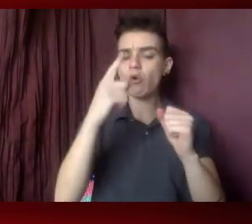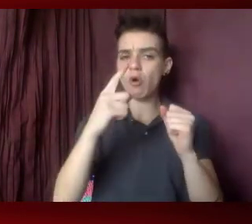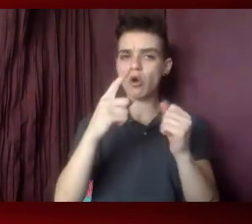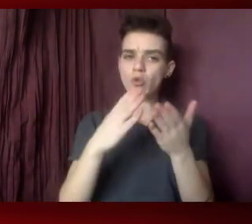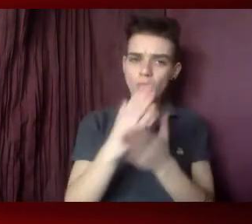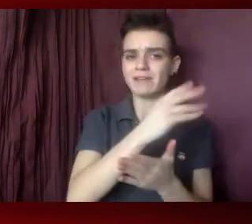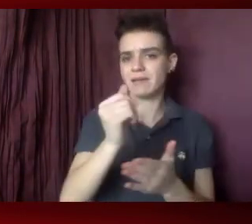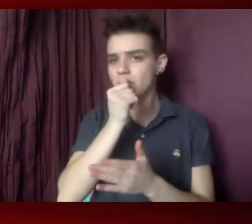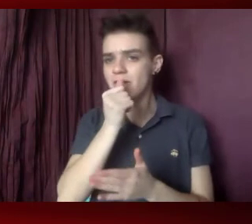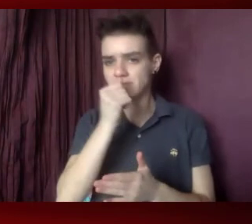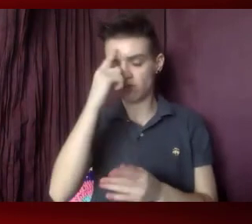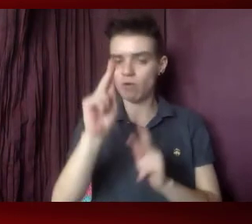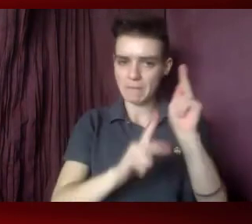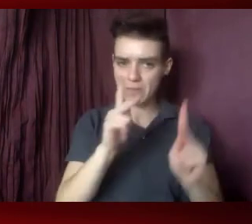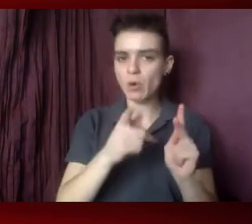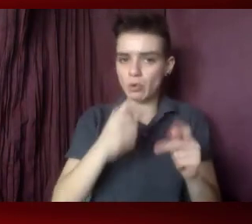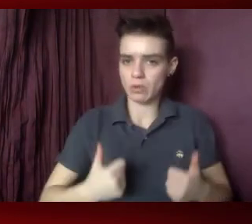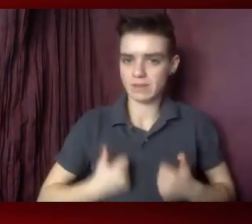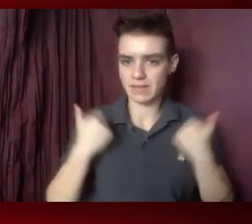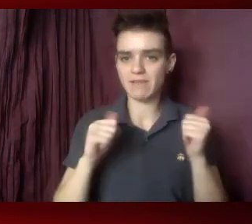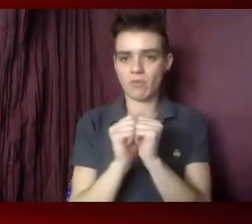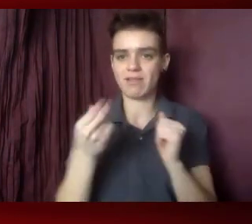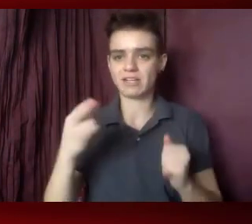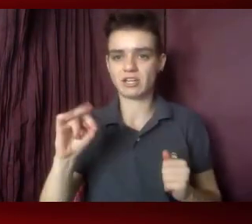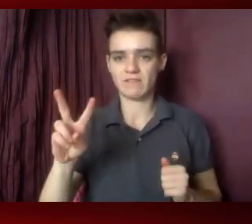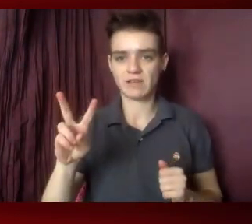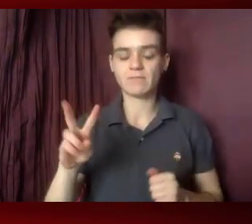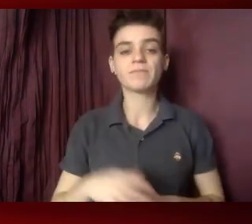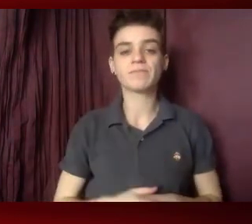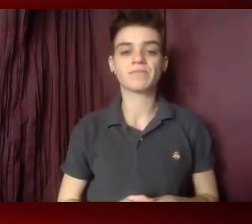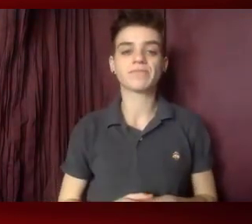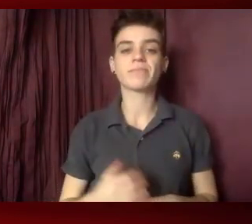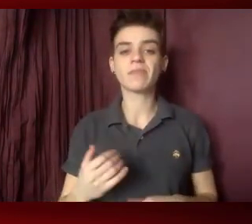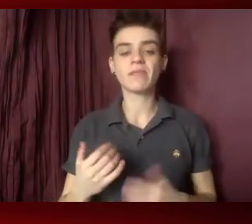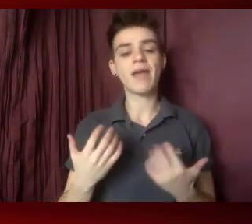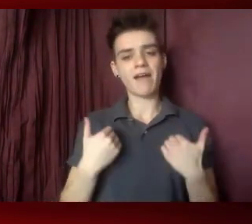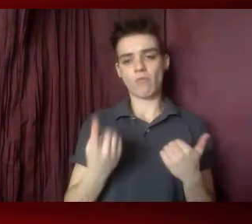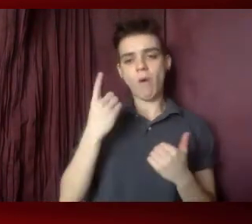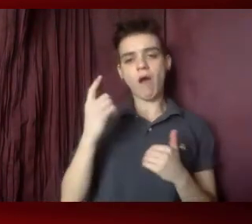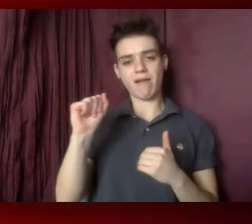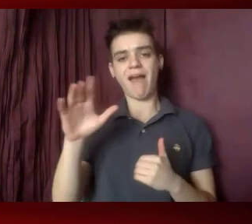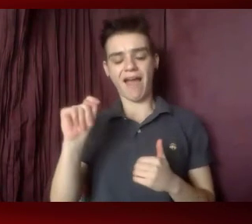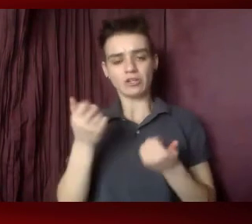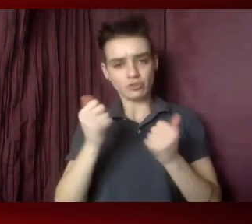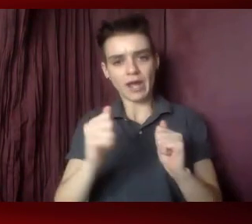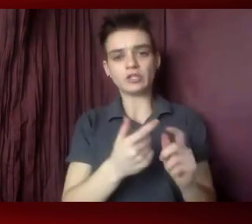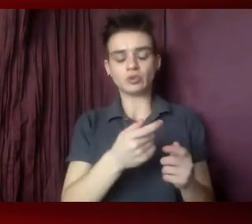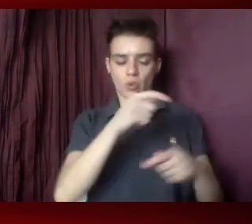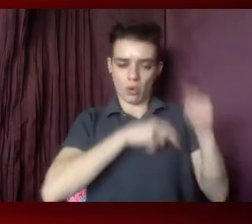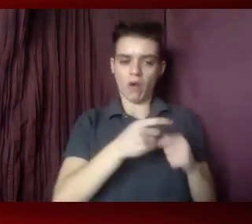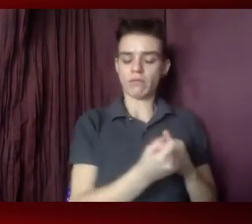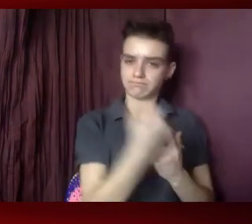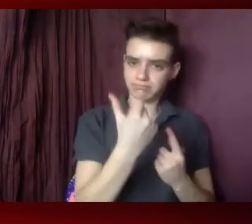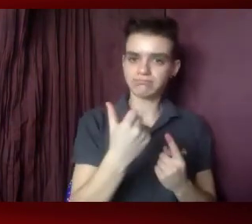HIV and enact legislation aimed at the repeal of HIV criminalization laws. We need this